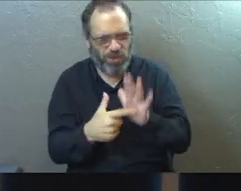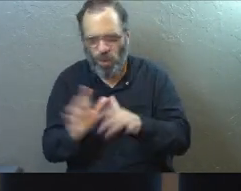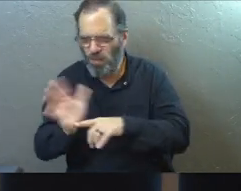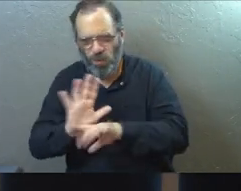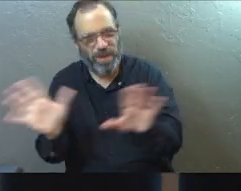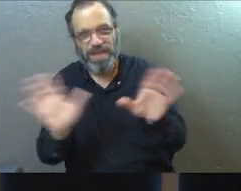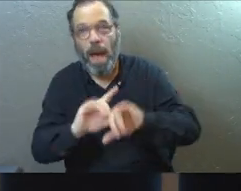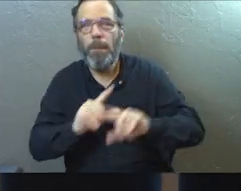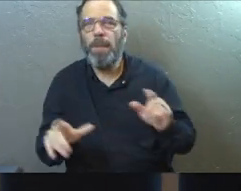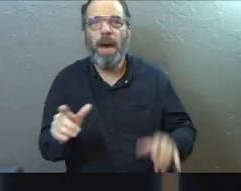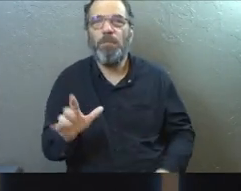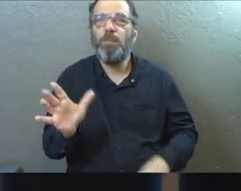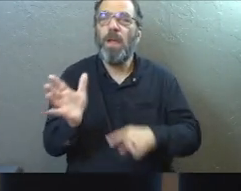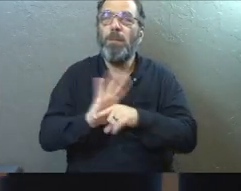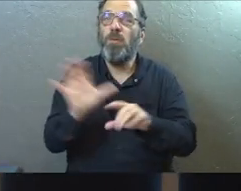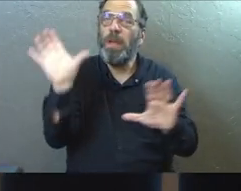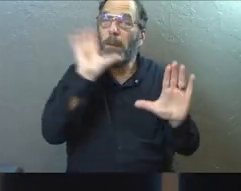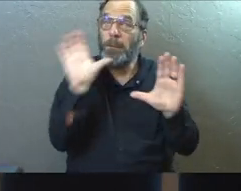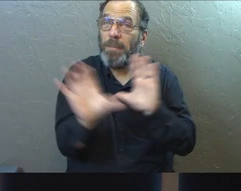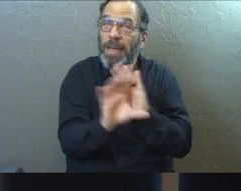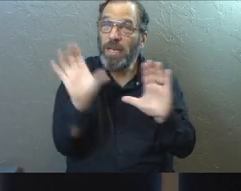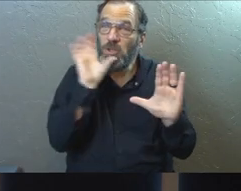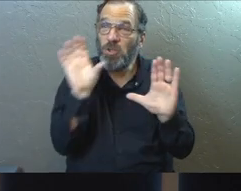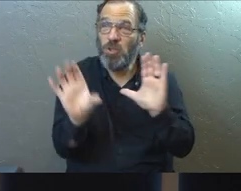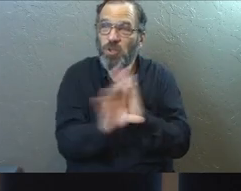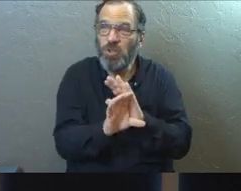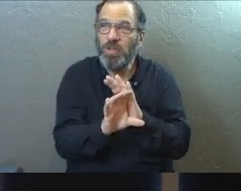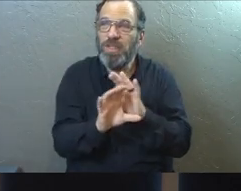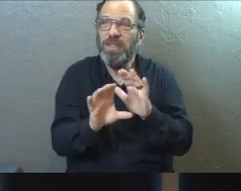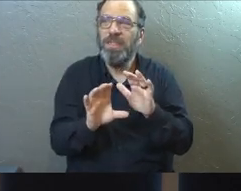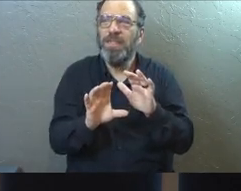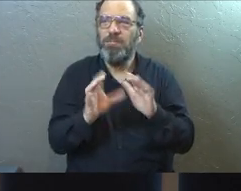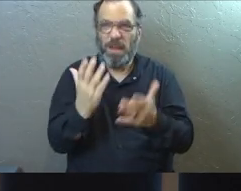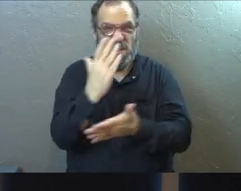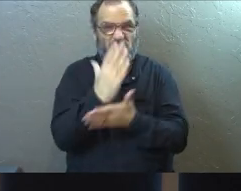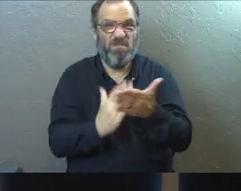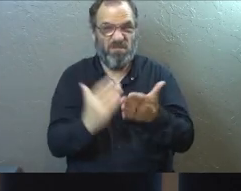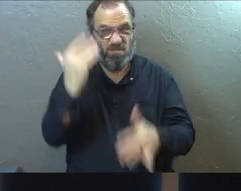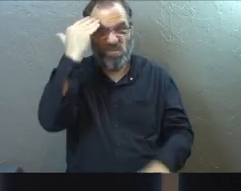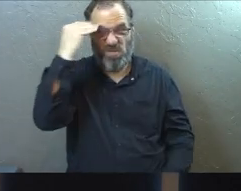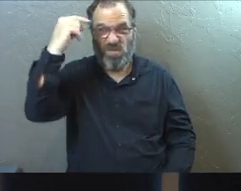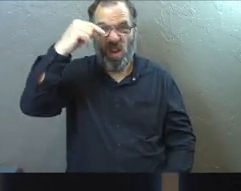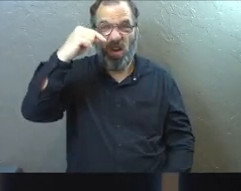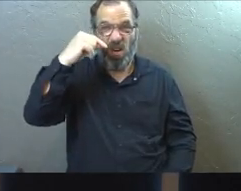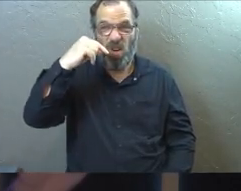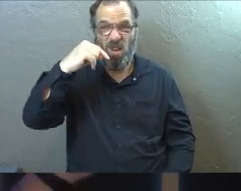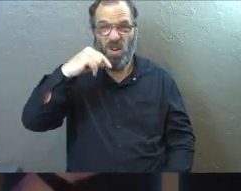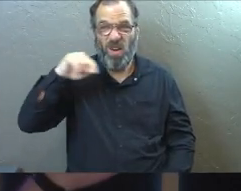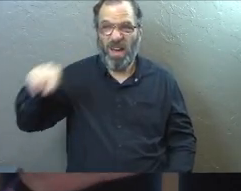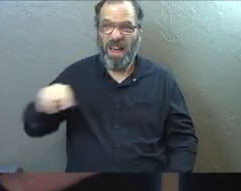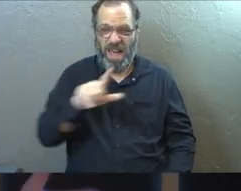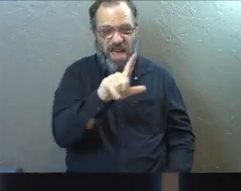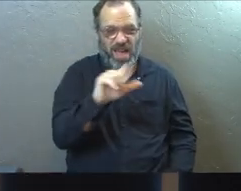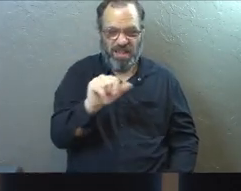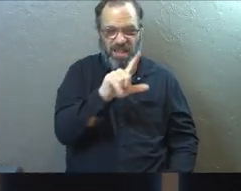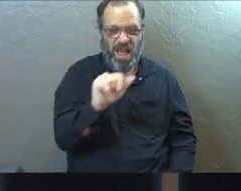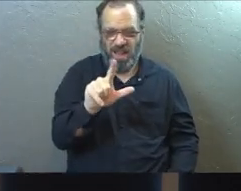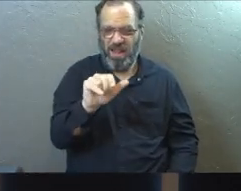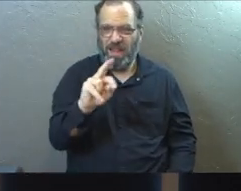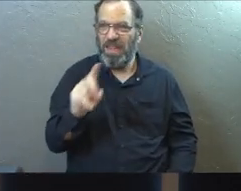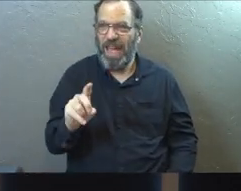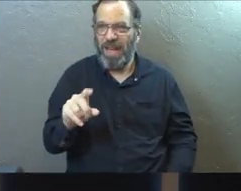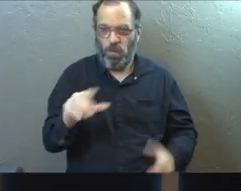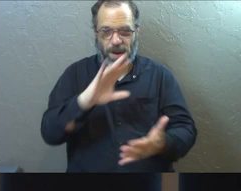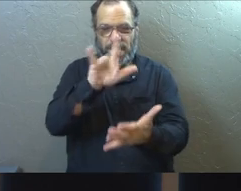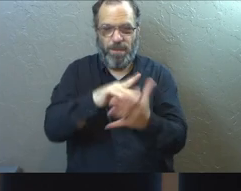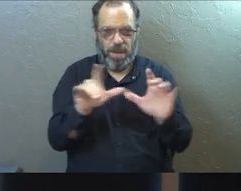from any movies today, but I've got some movie pictures, some covers of some movies up here. Maybe you know some of these. I've got La La Land as the biggest one up there